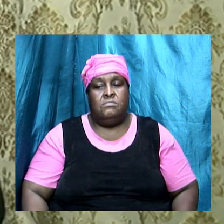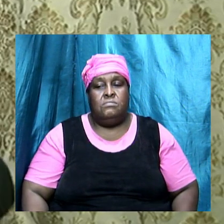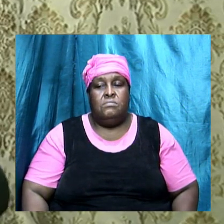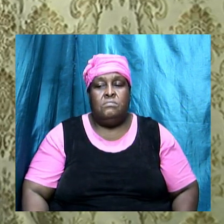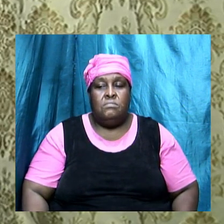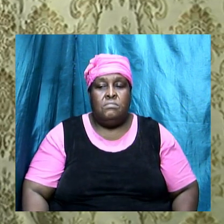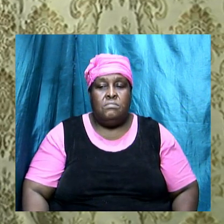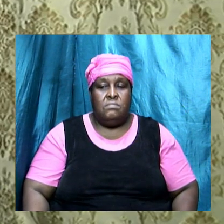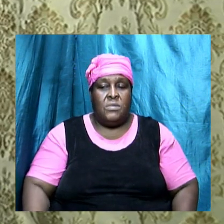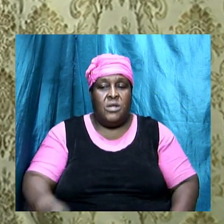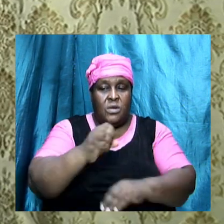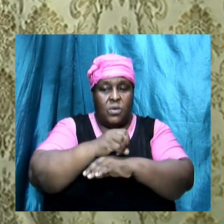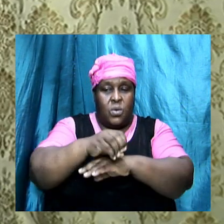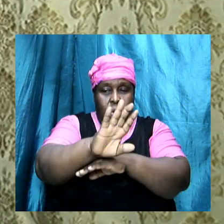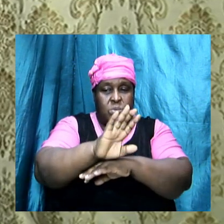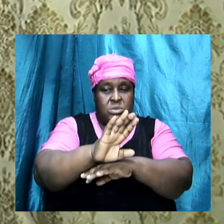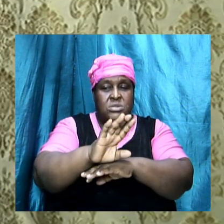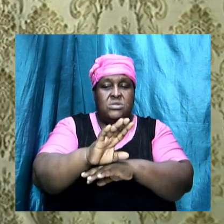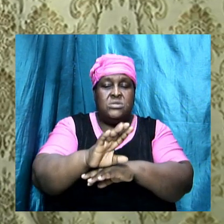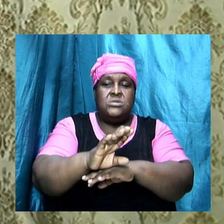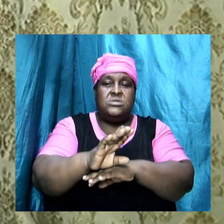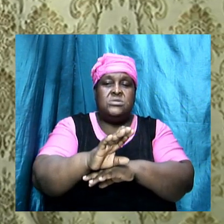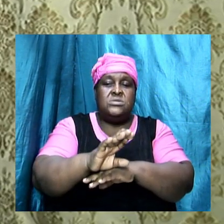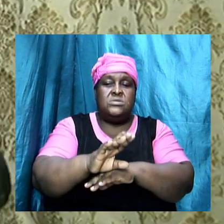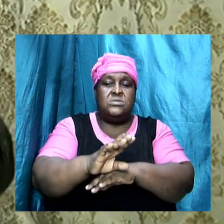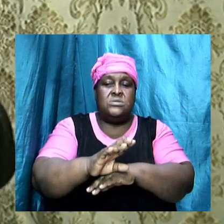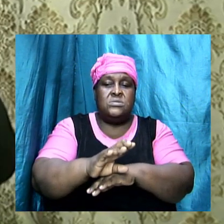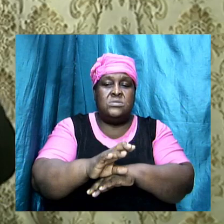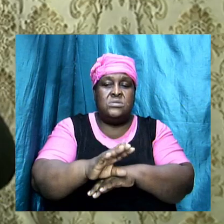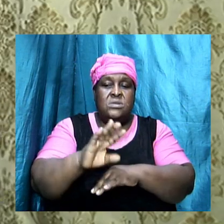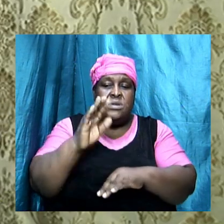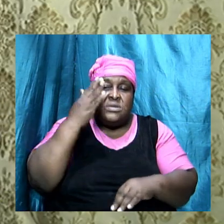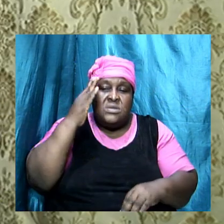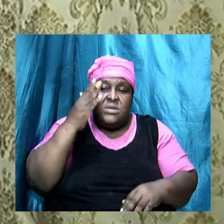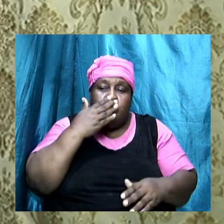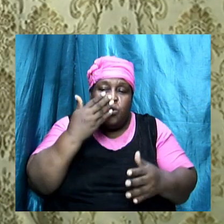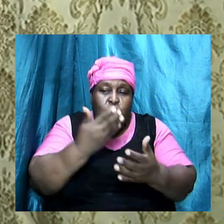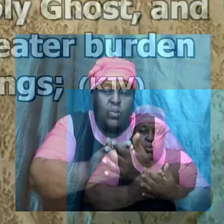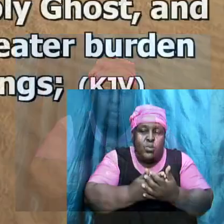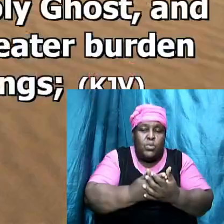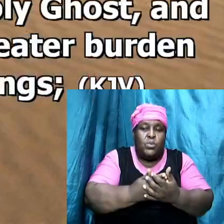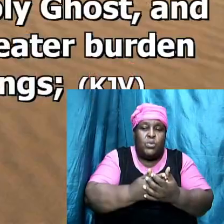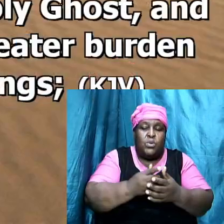and the council now agree listen to what the council said and it seemed good